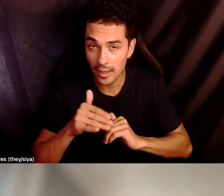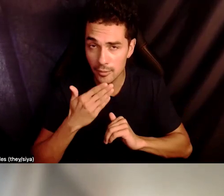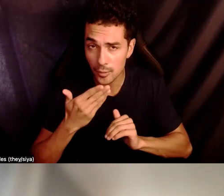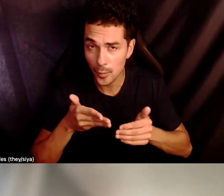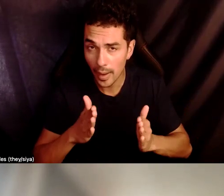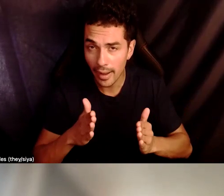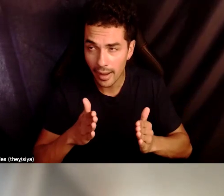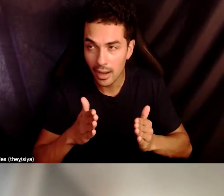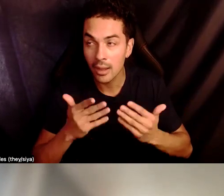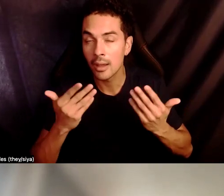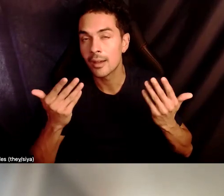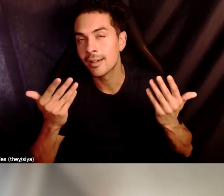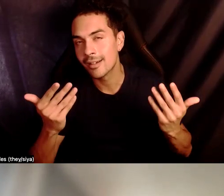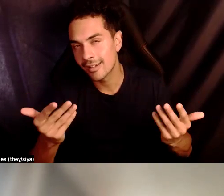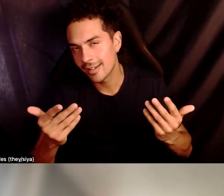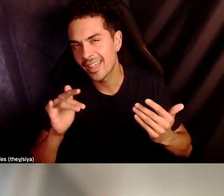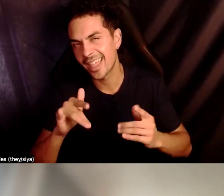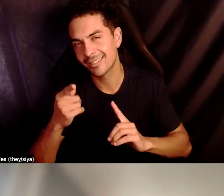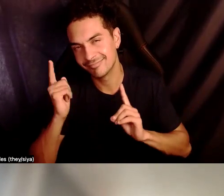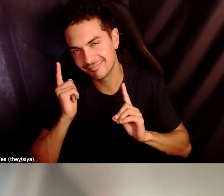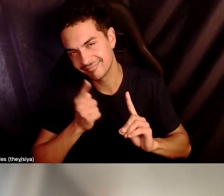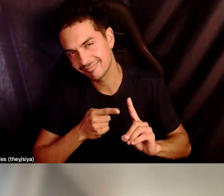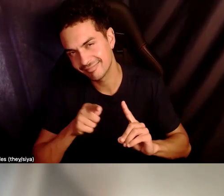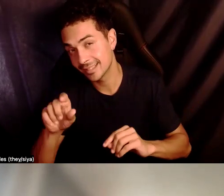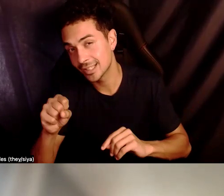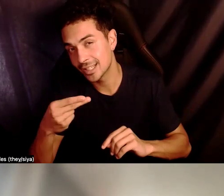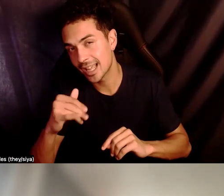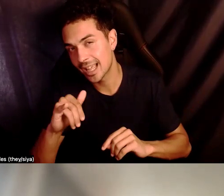I think that really like speaks to your point, Shayla.